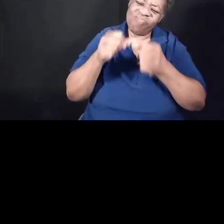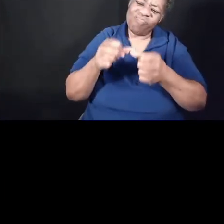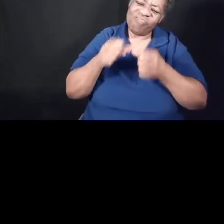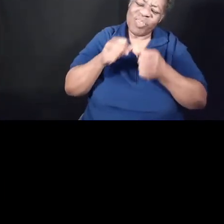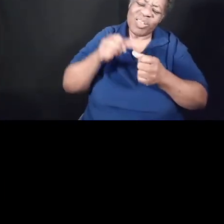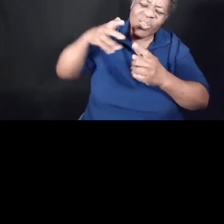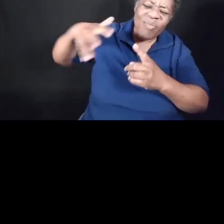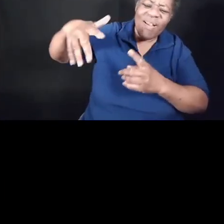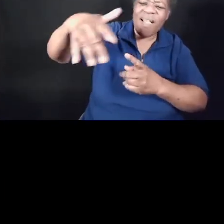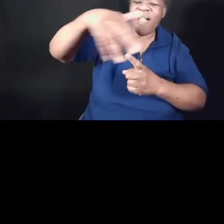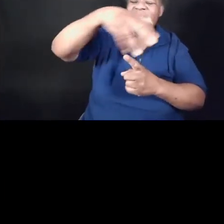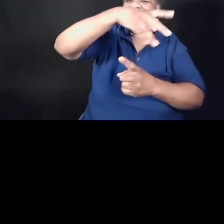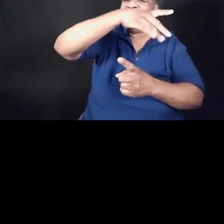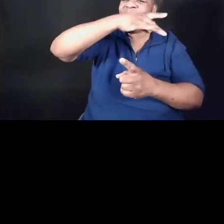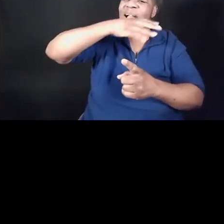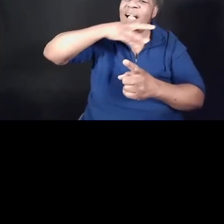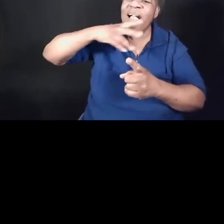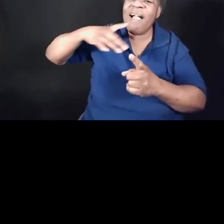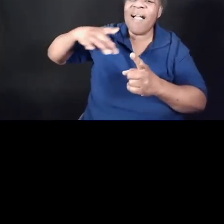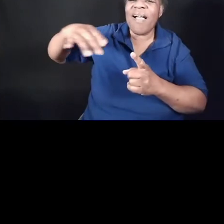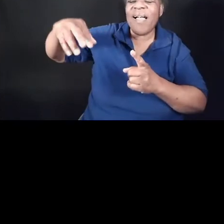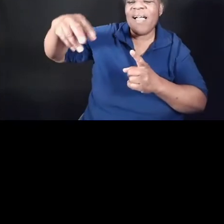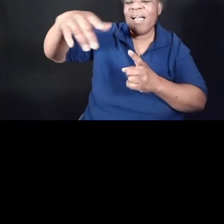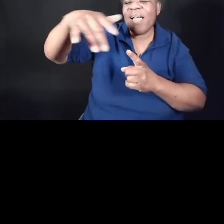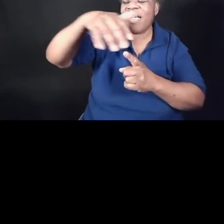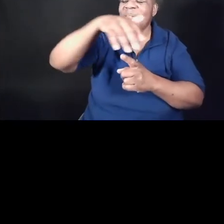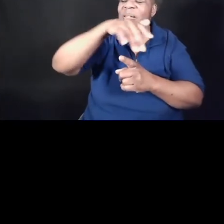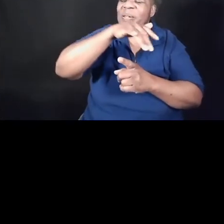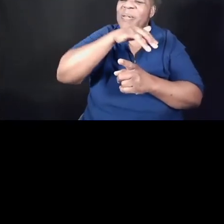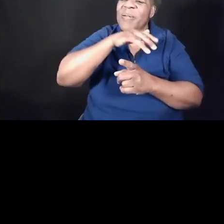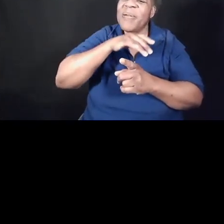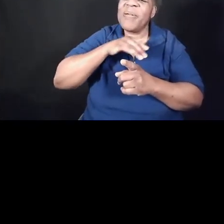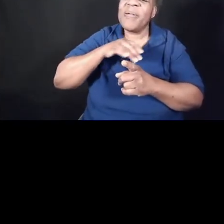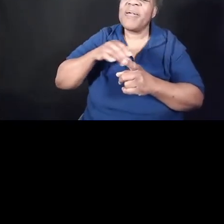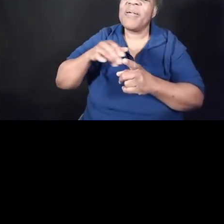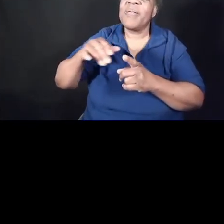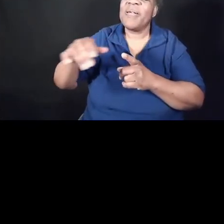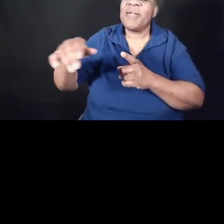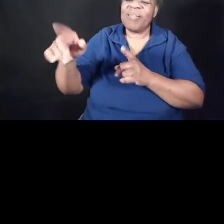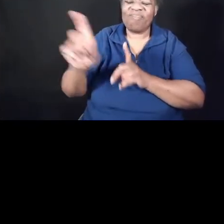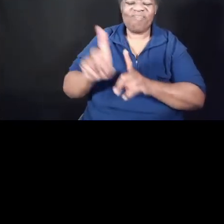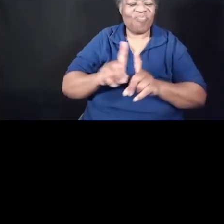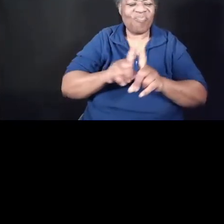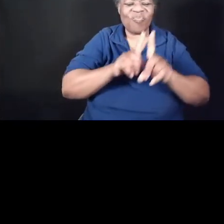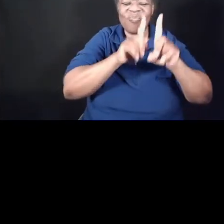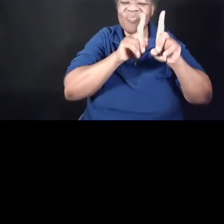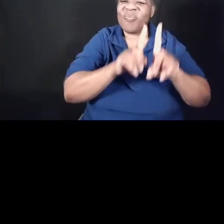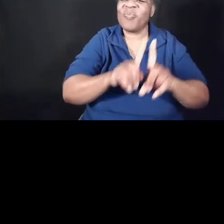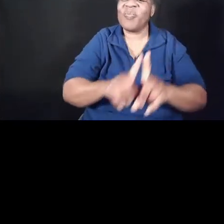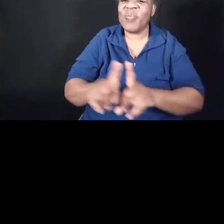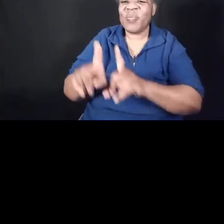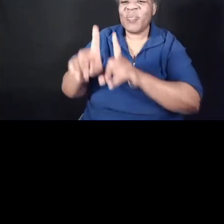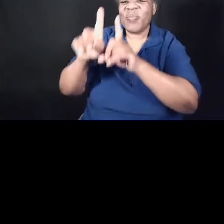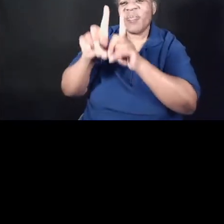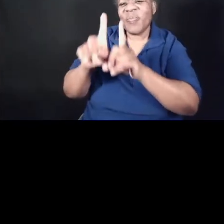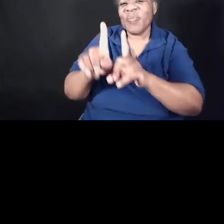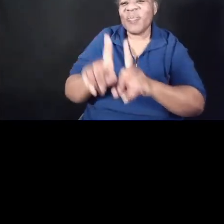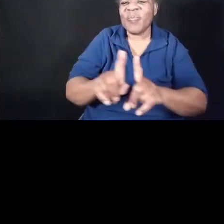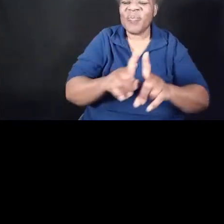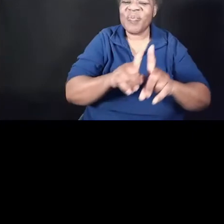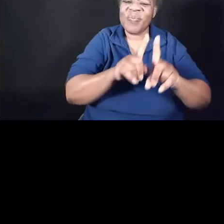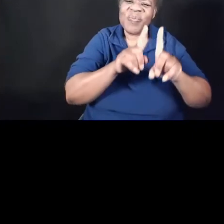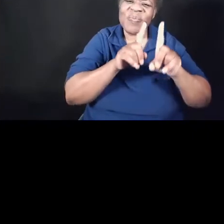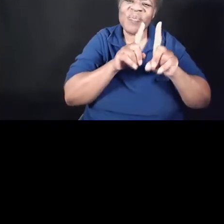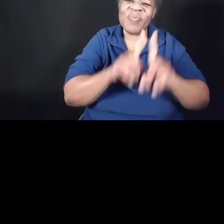me where I go. Everywhere that I go. Thank